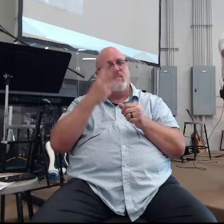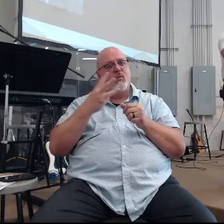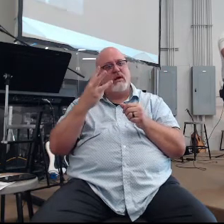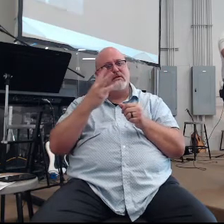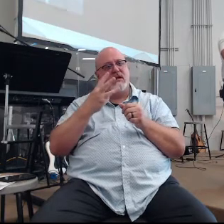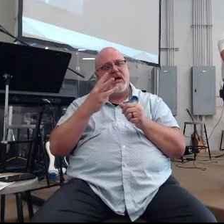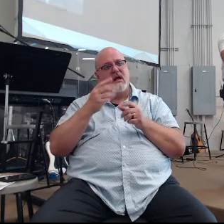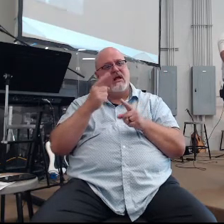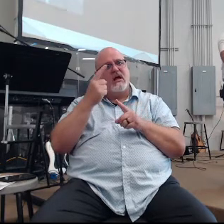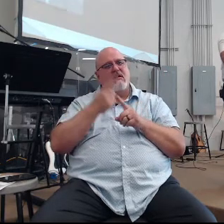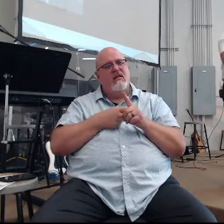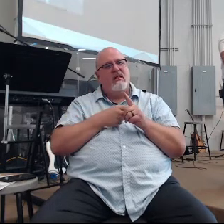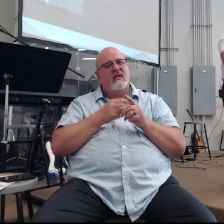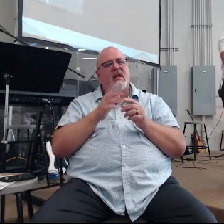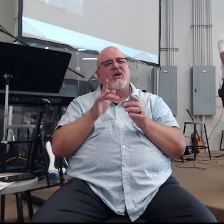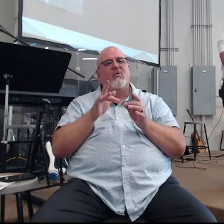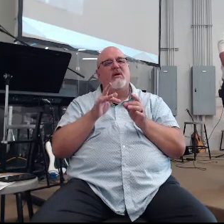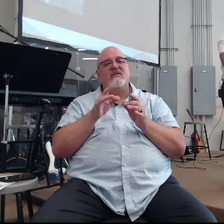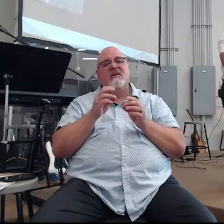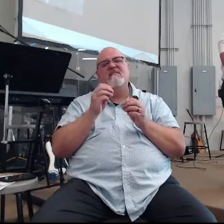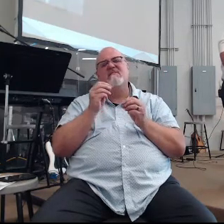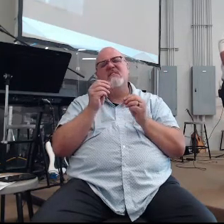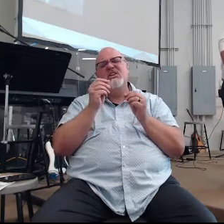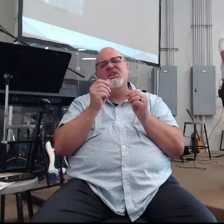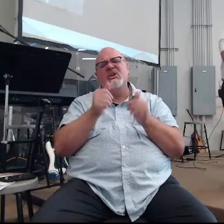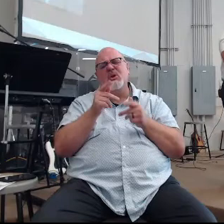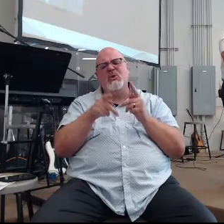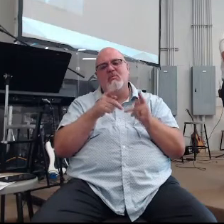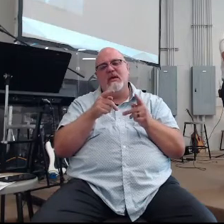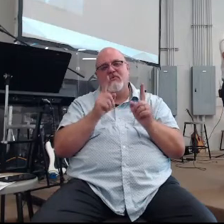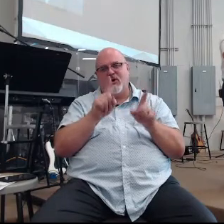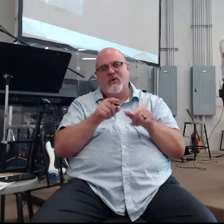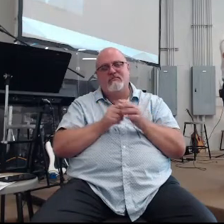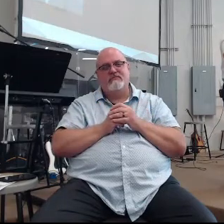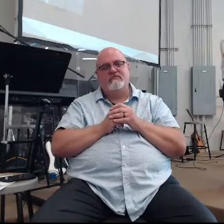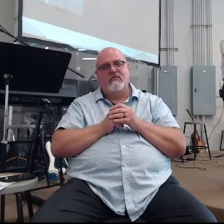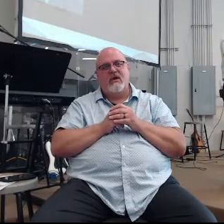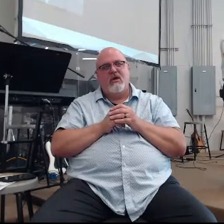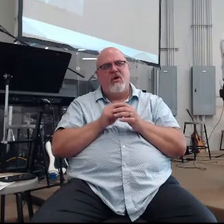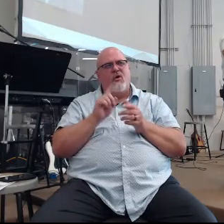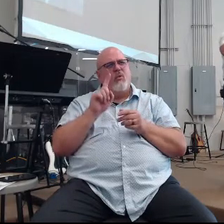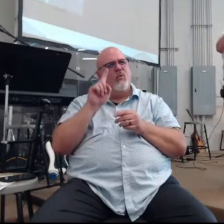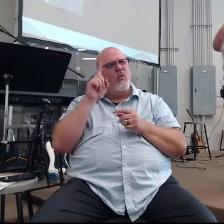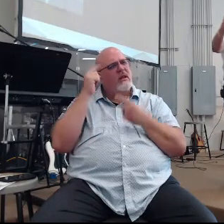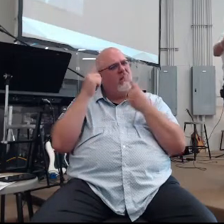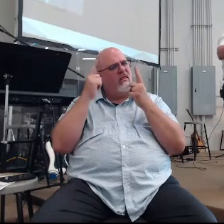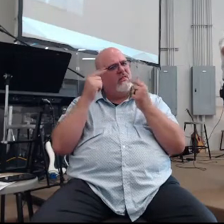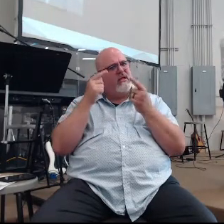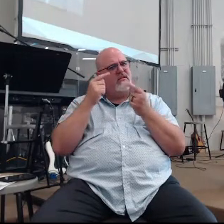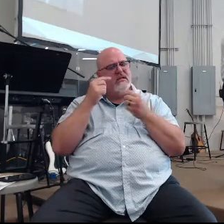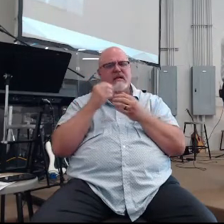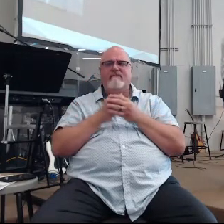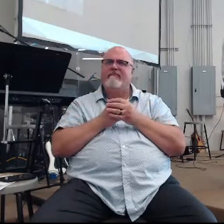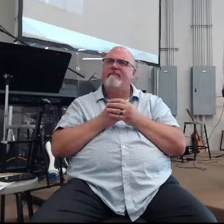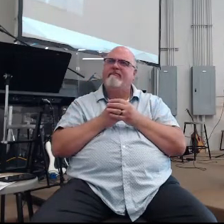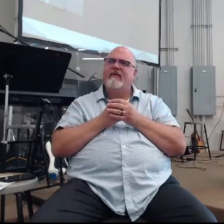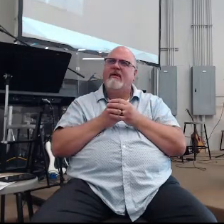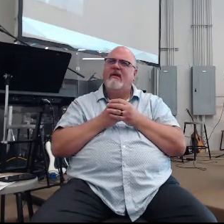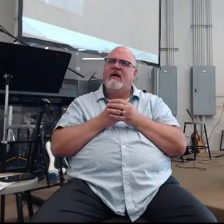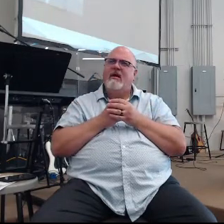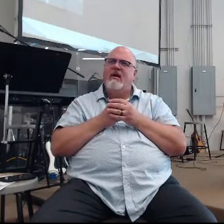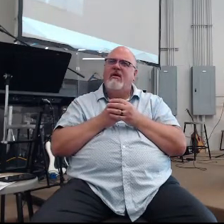was lightly attended, to say the least. And one of the things that struck me, and this was not in 2020 or 2019,